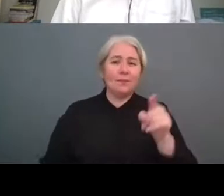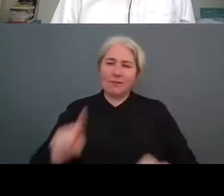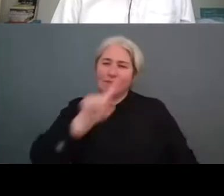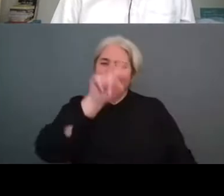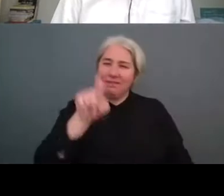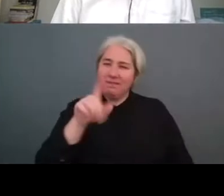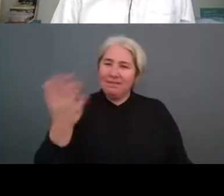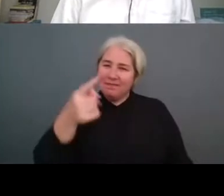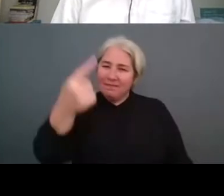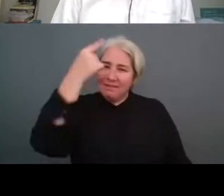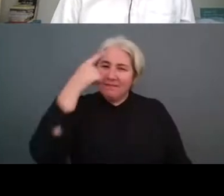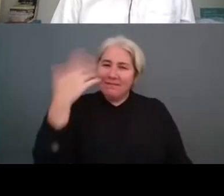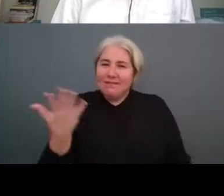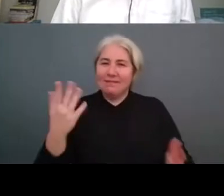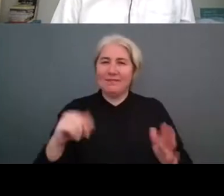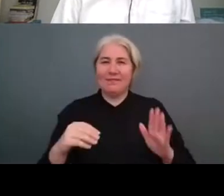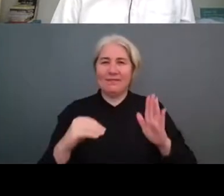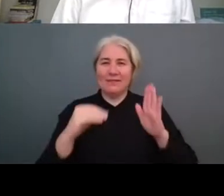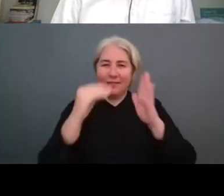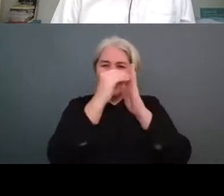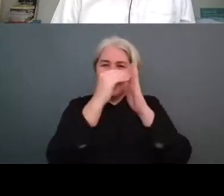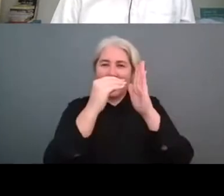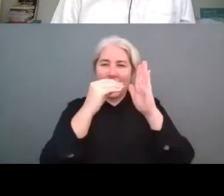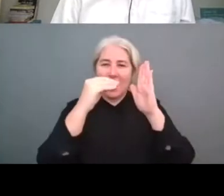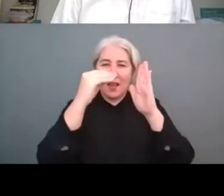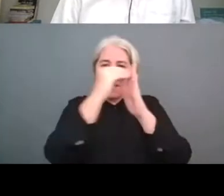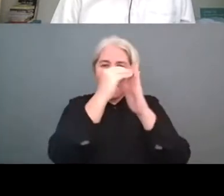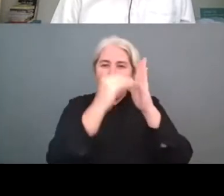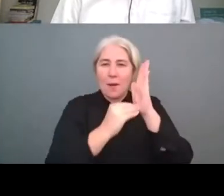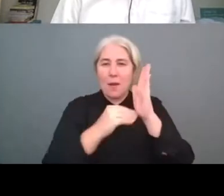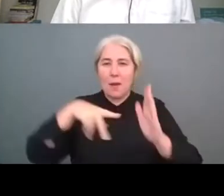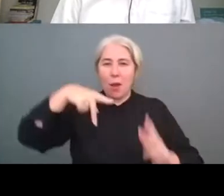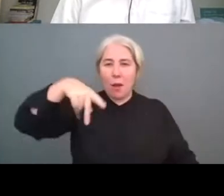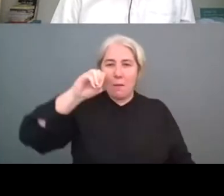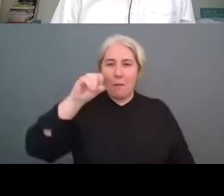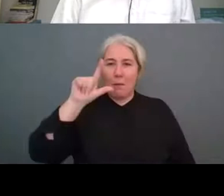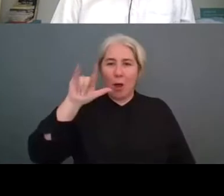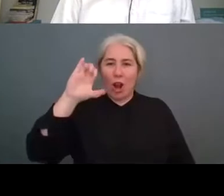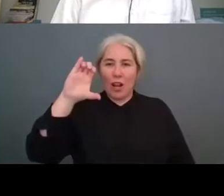know forbid clubs to fly for one hour train journey